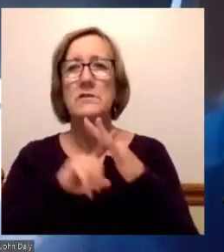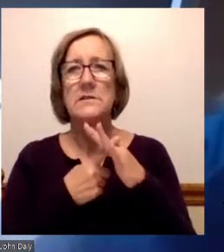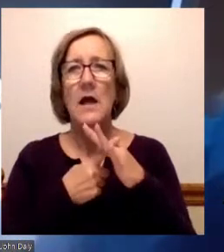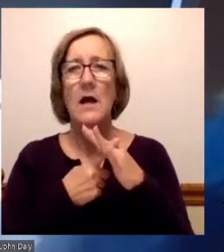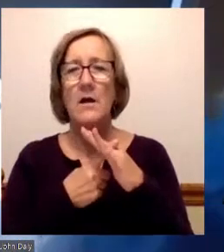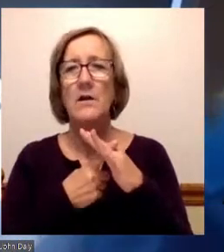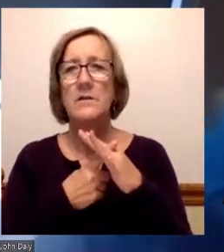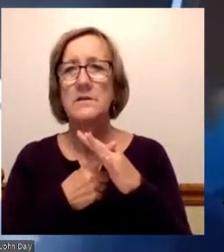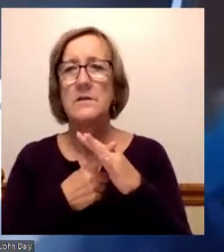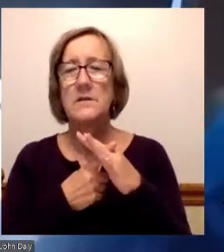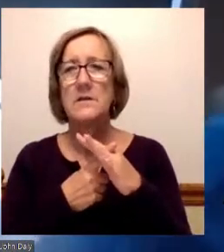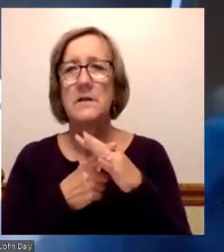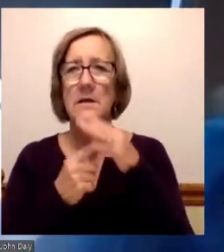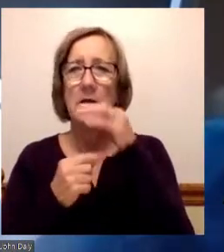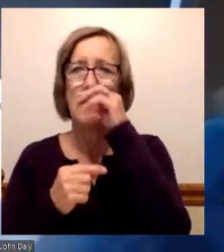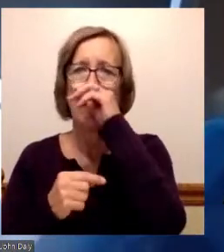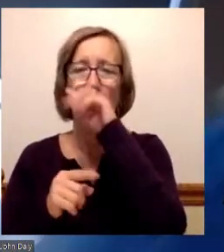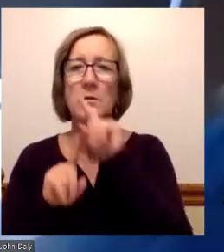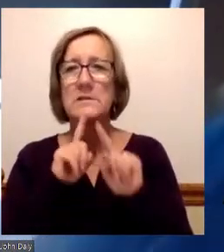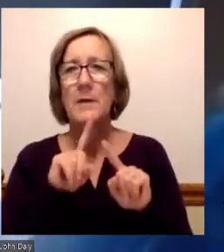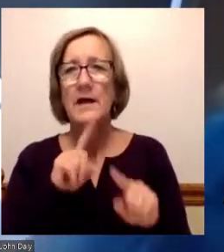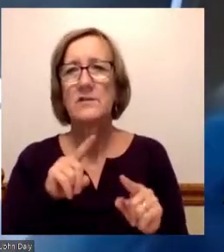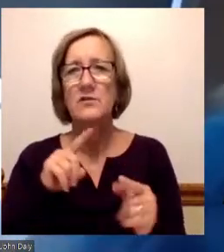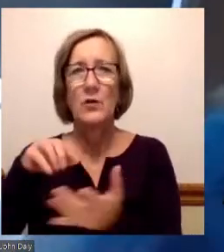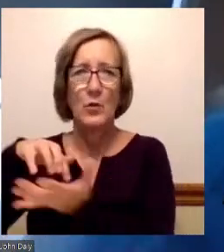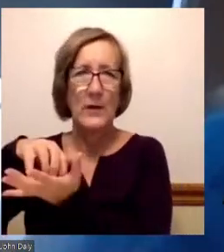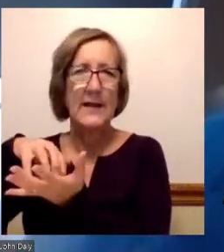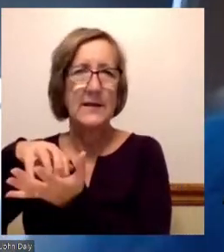responding to the weakness.